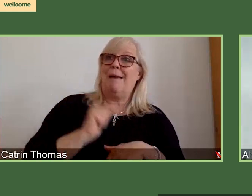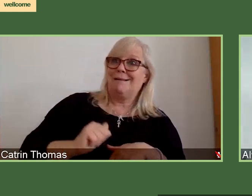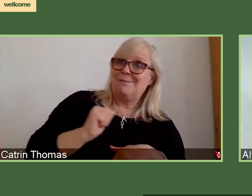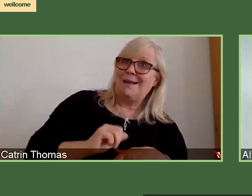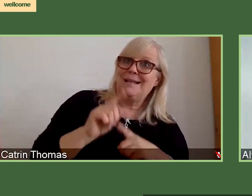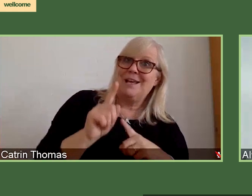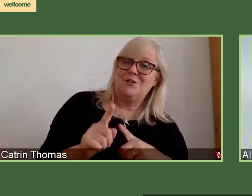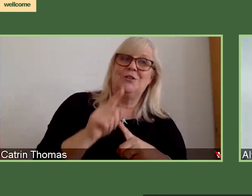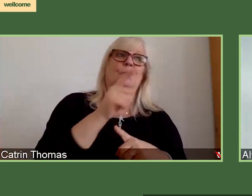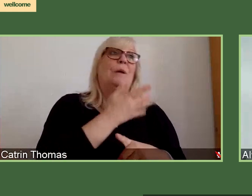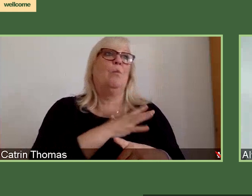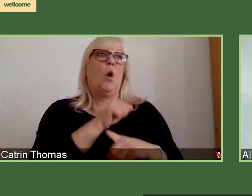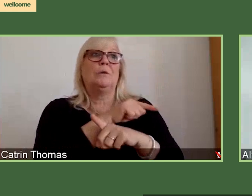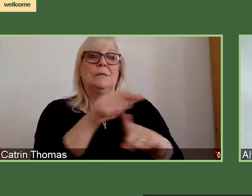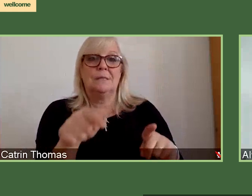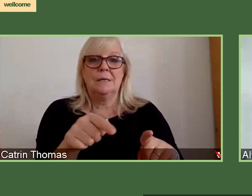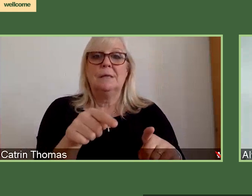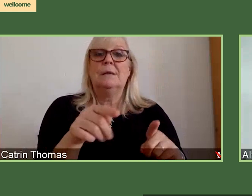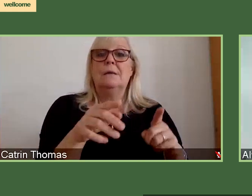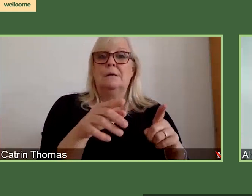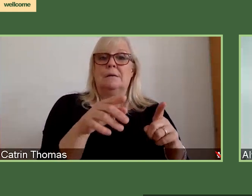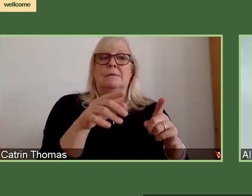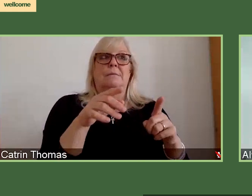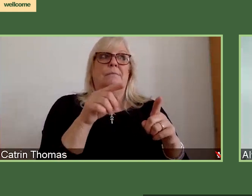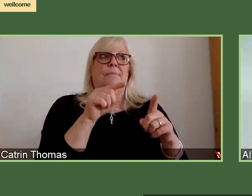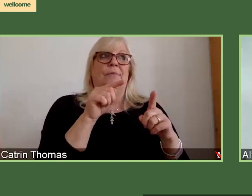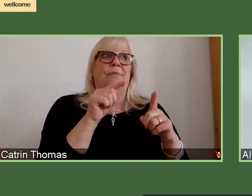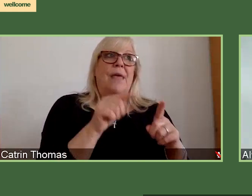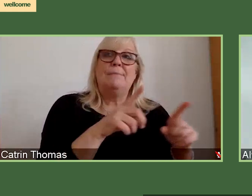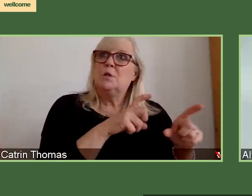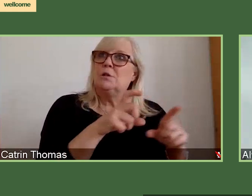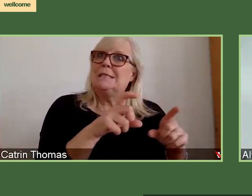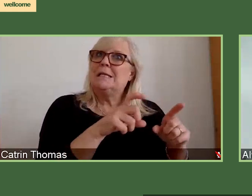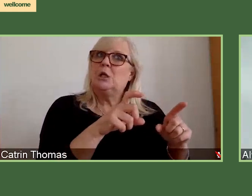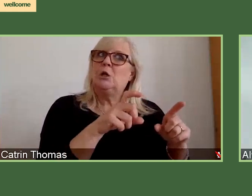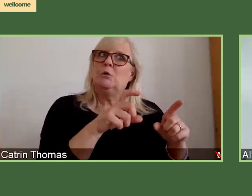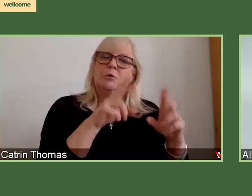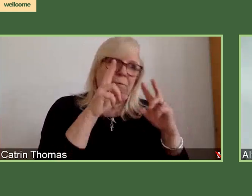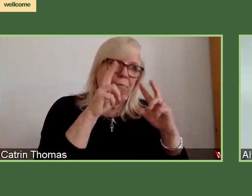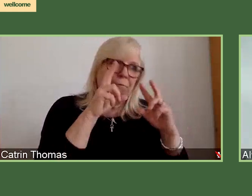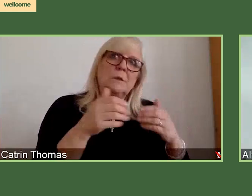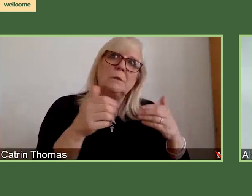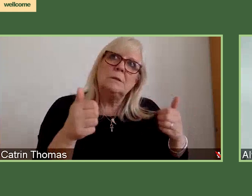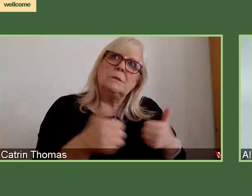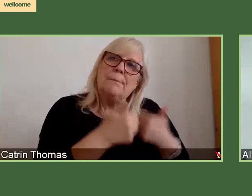for the early career and the career development awards.